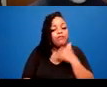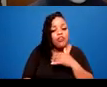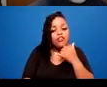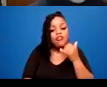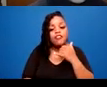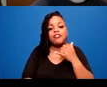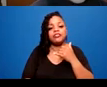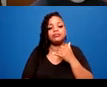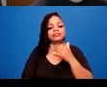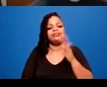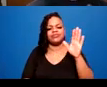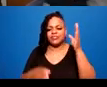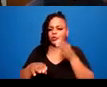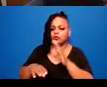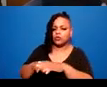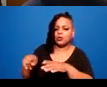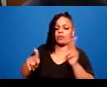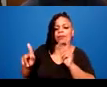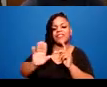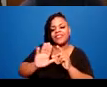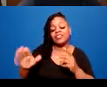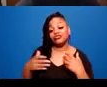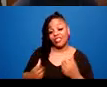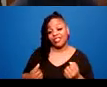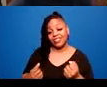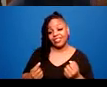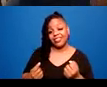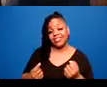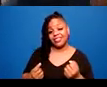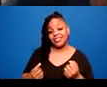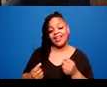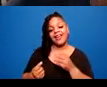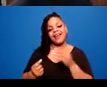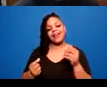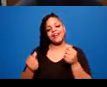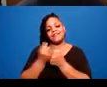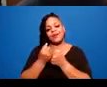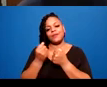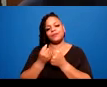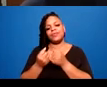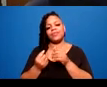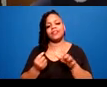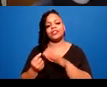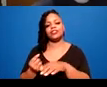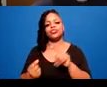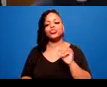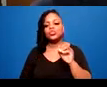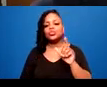affirm the tools that they have used their whole life to get to this point.